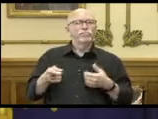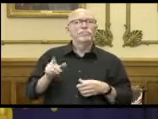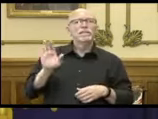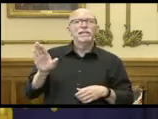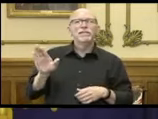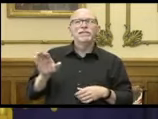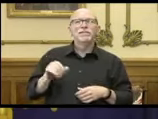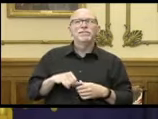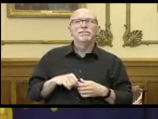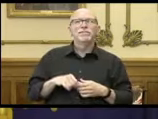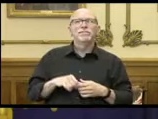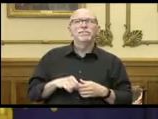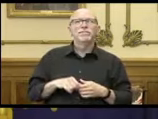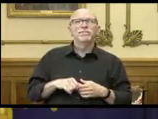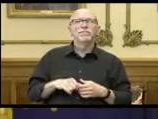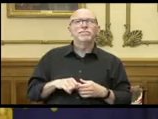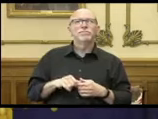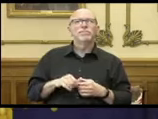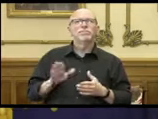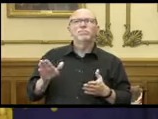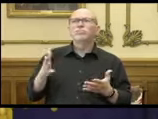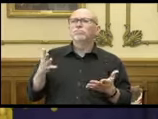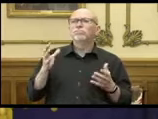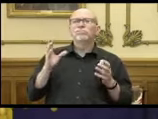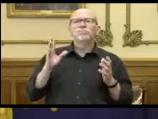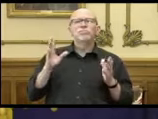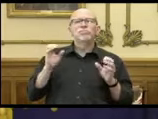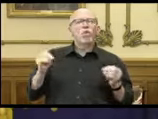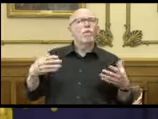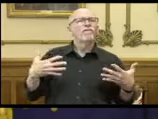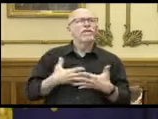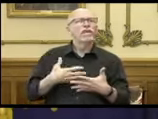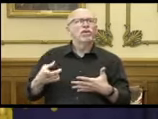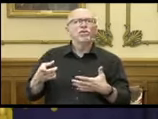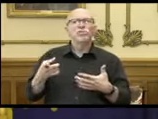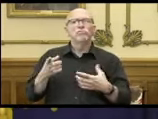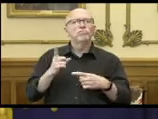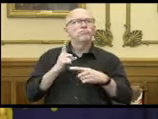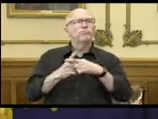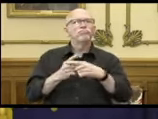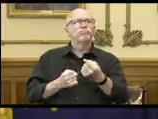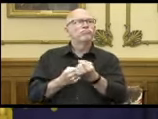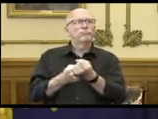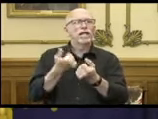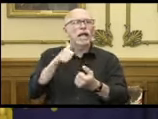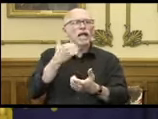fearless attitude to be a positive force for good,